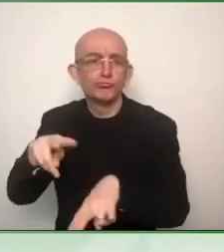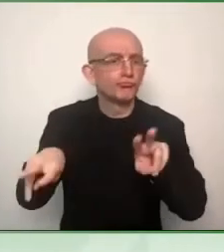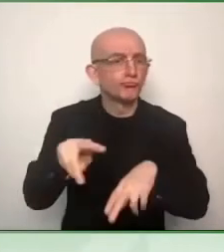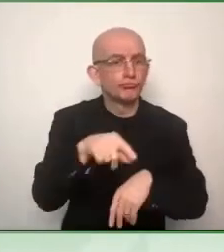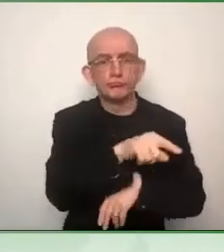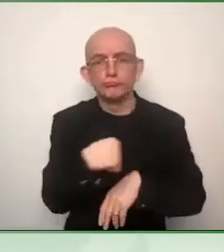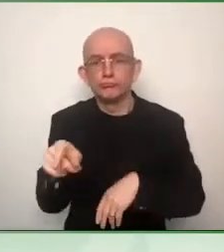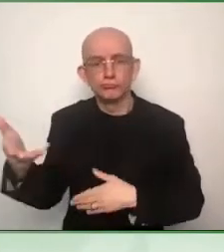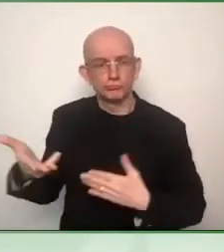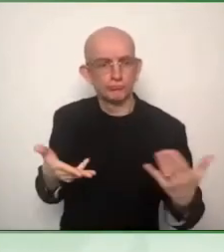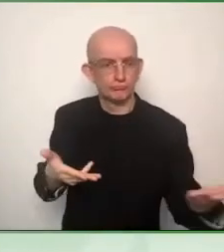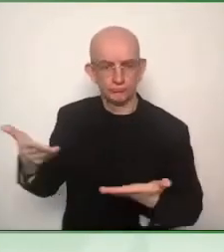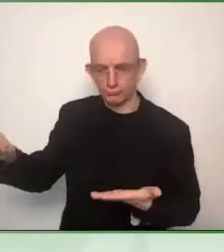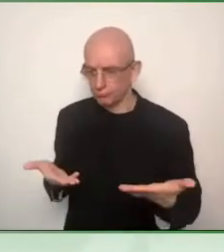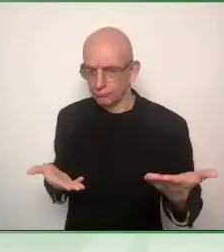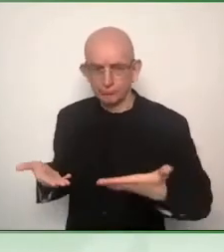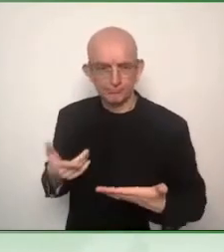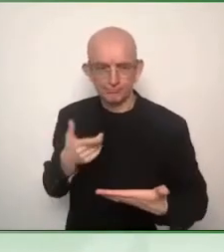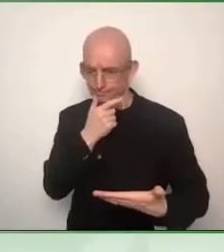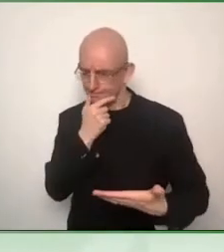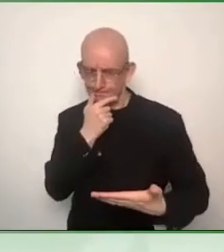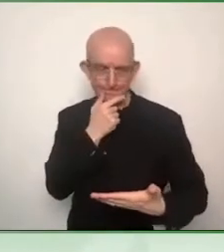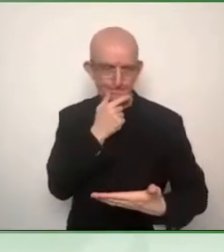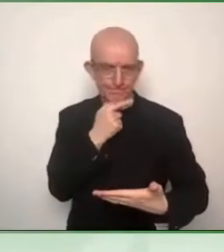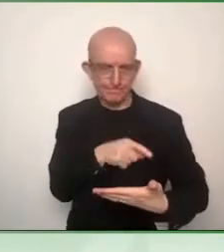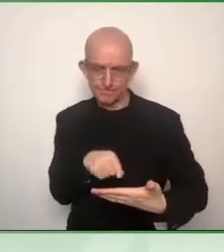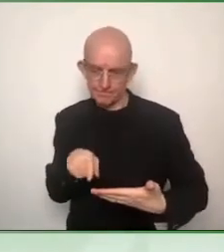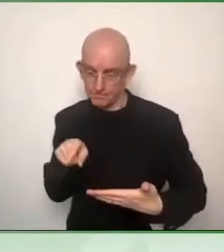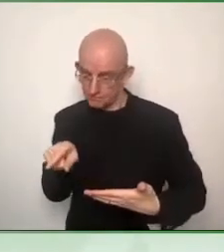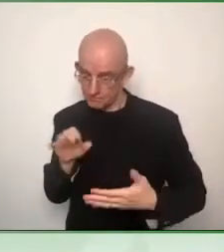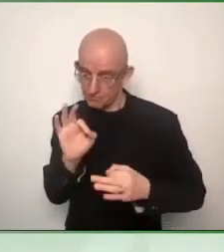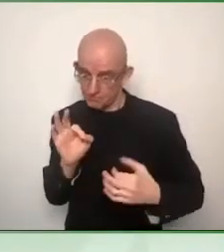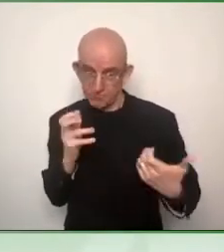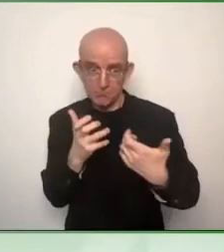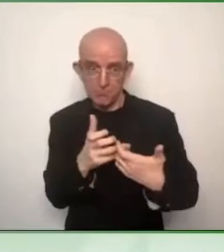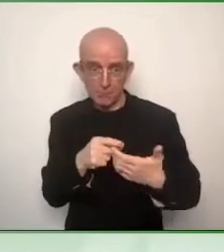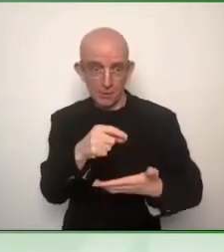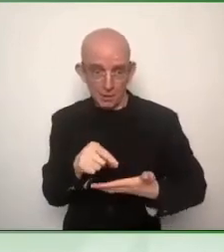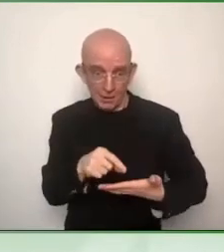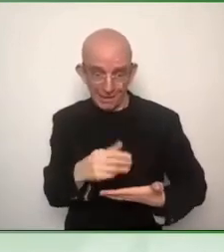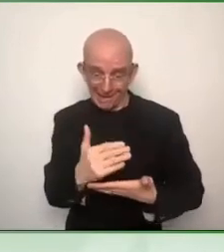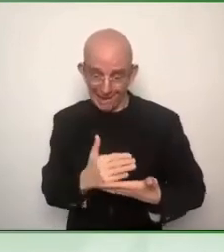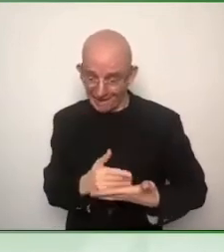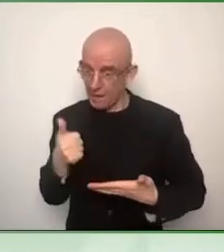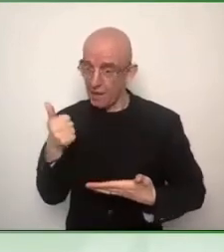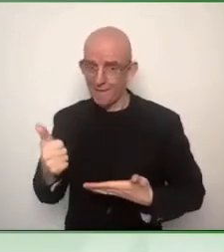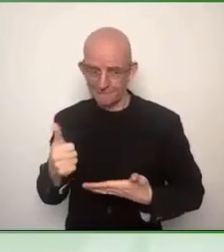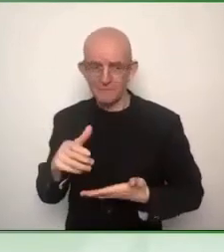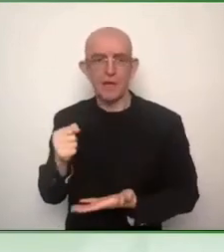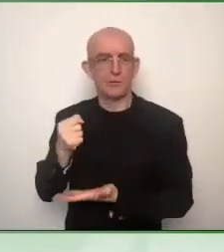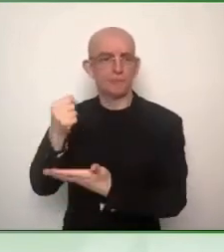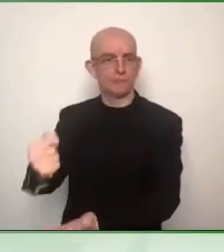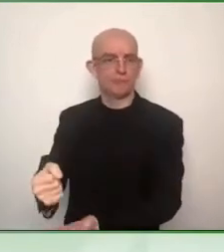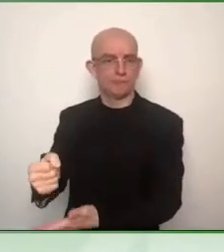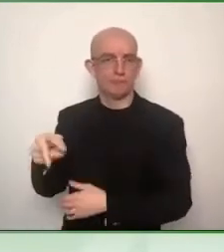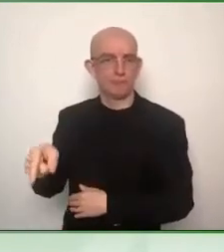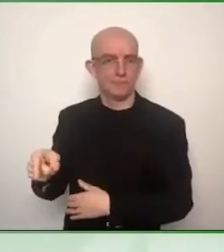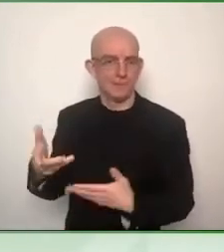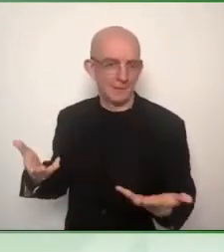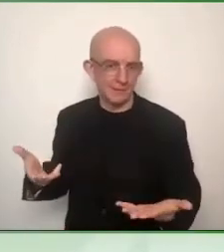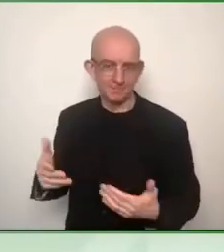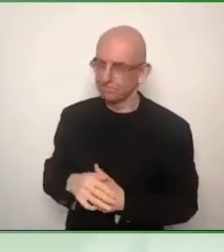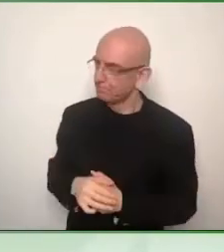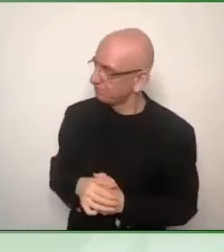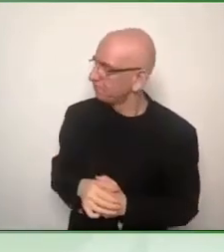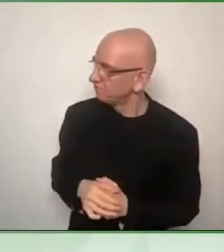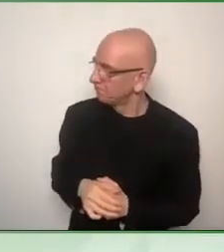And then we went over to Amazon and heard, okay, how is Amazon actually doing this? And we heard from Sadi